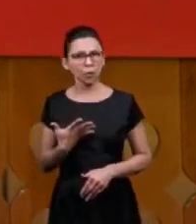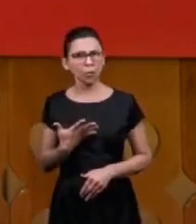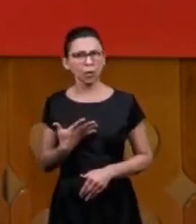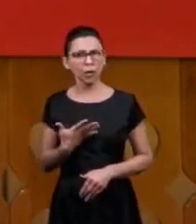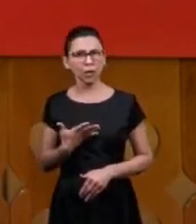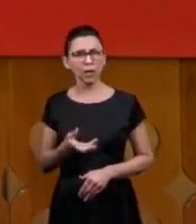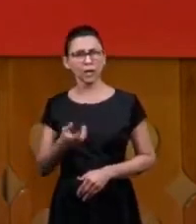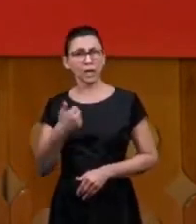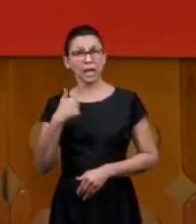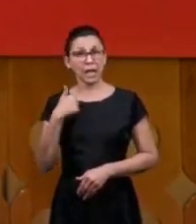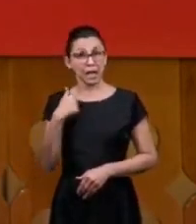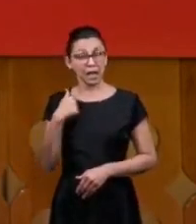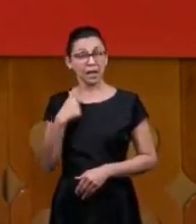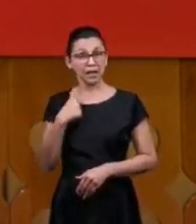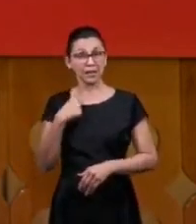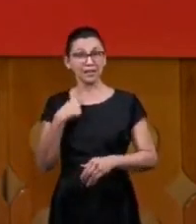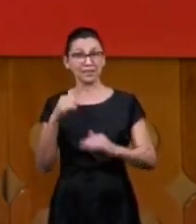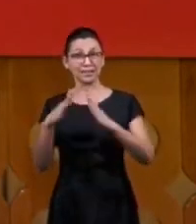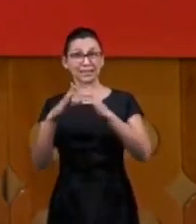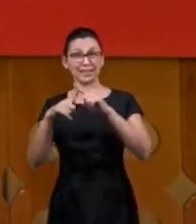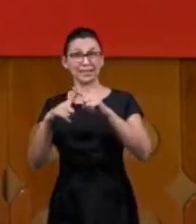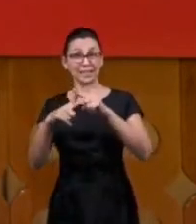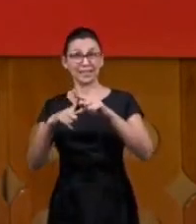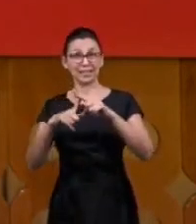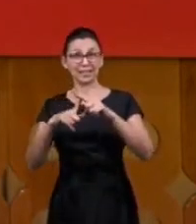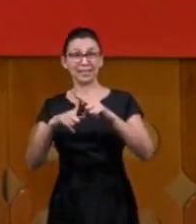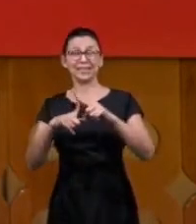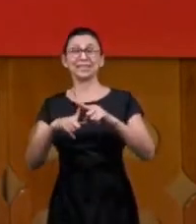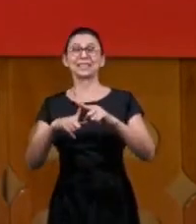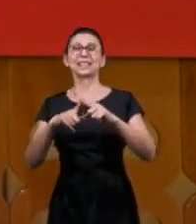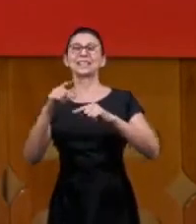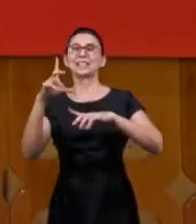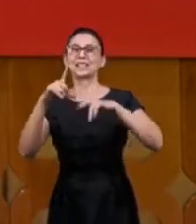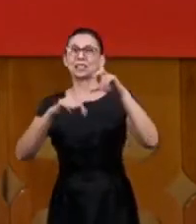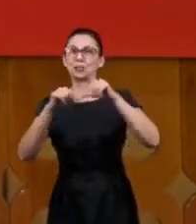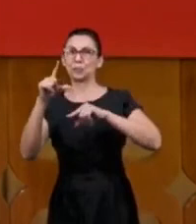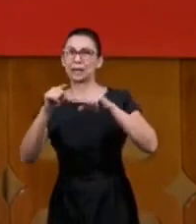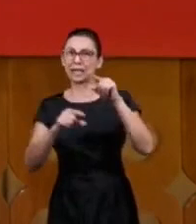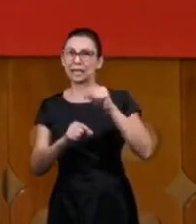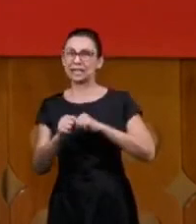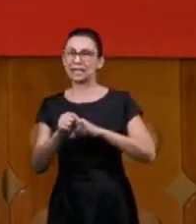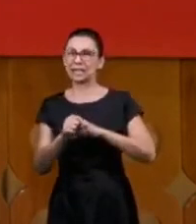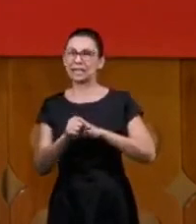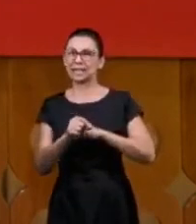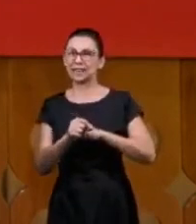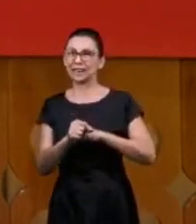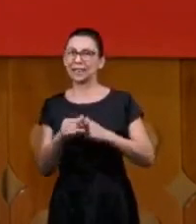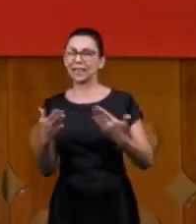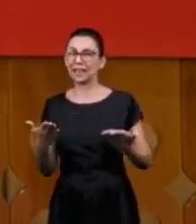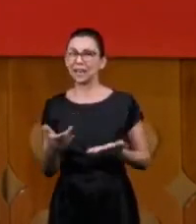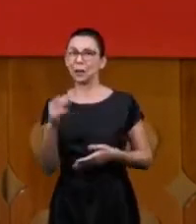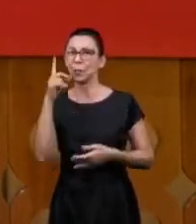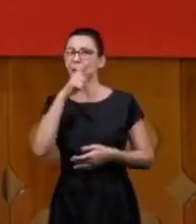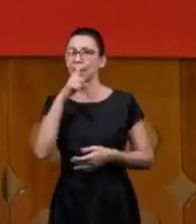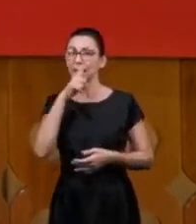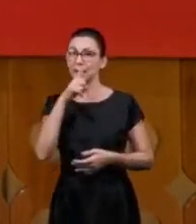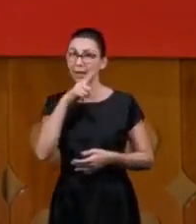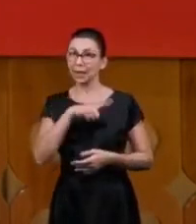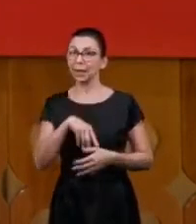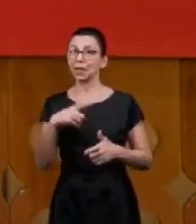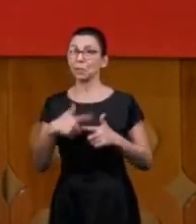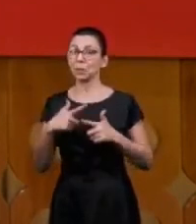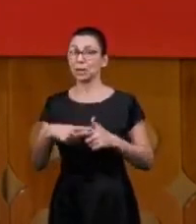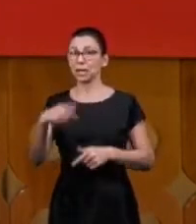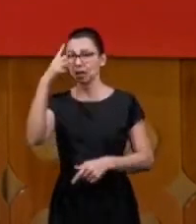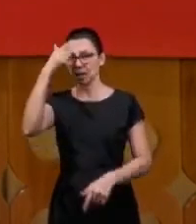and I almost fell from the trapeze self sufficient God doesn't need me I am